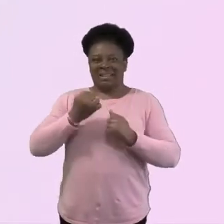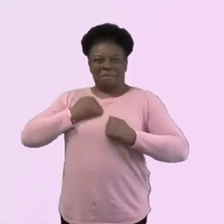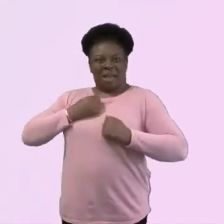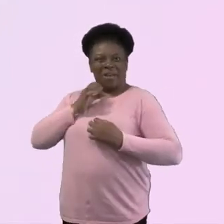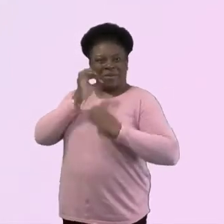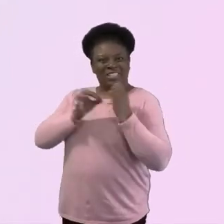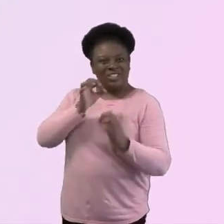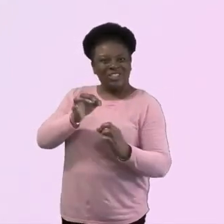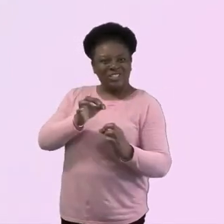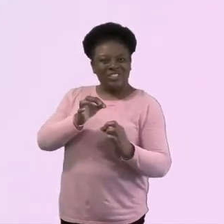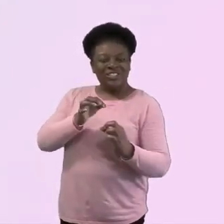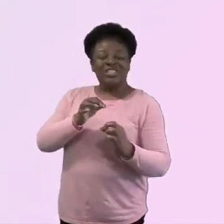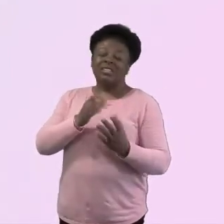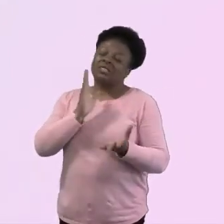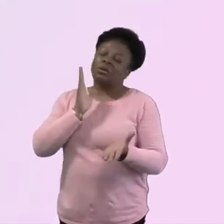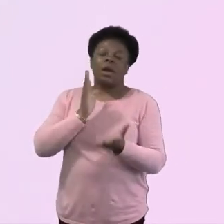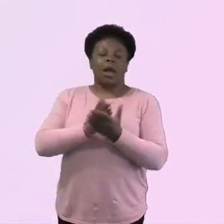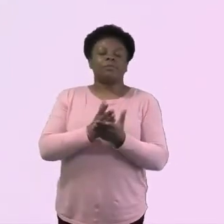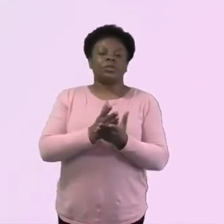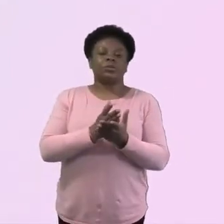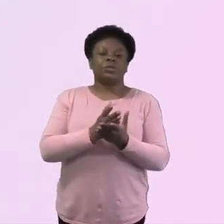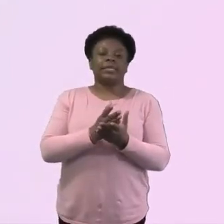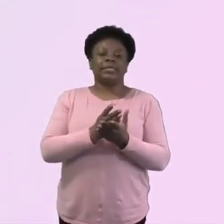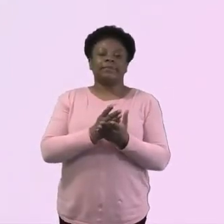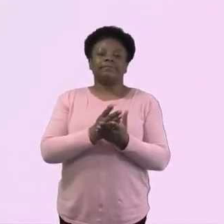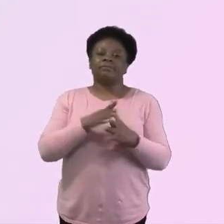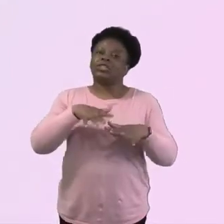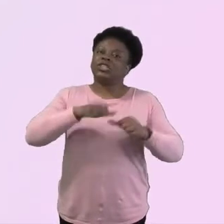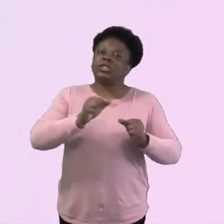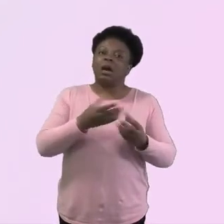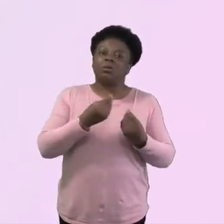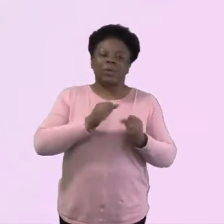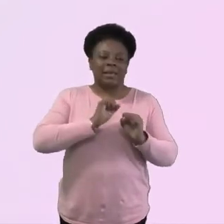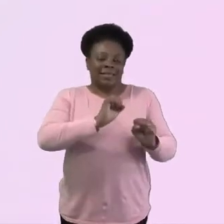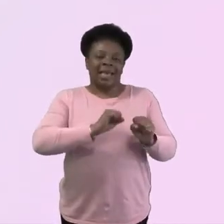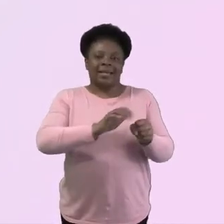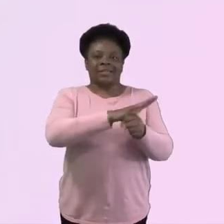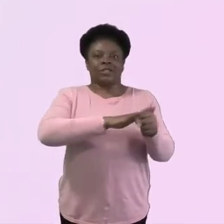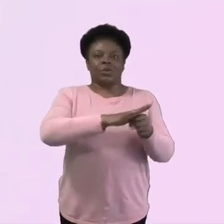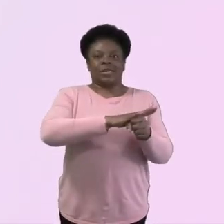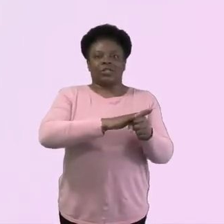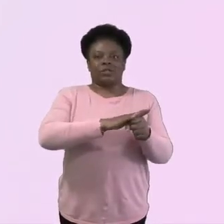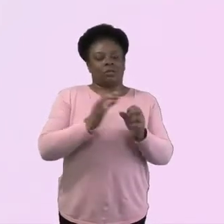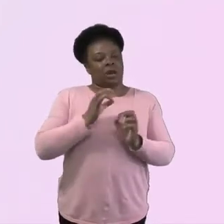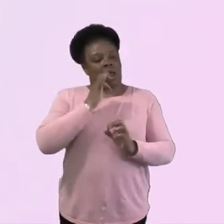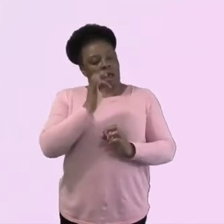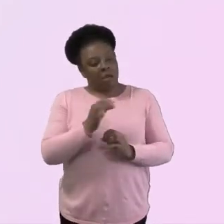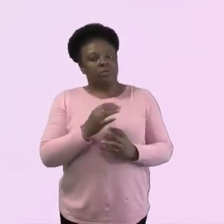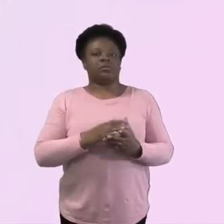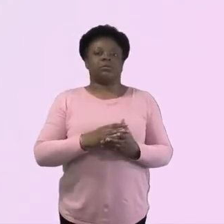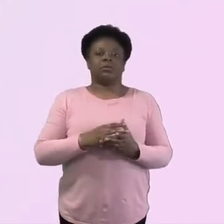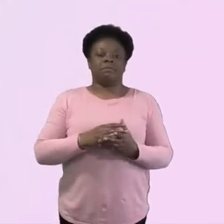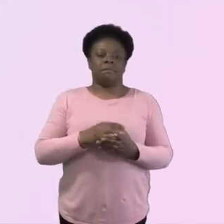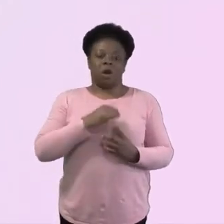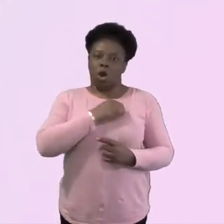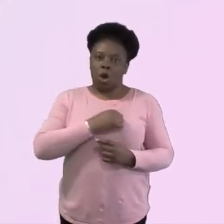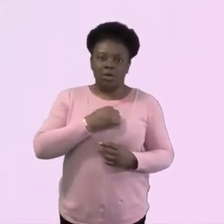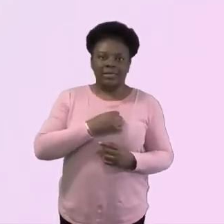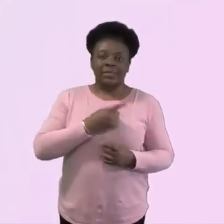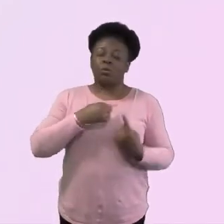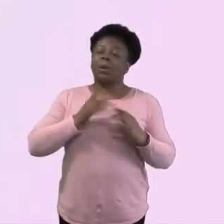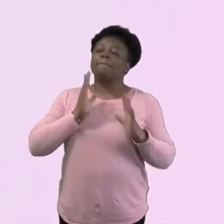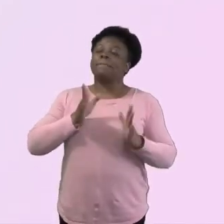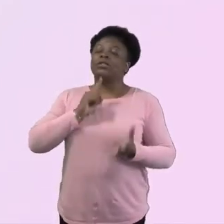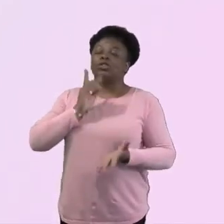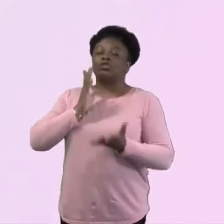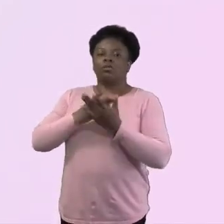about. So absolutely, I would say, yes, start with them and then see what comes. And then we perhaps guide and lead in that. But we have to trust that God is at work